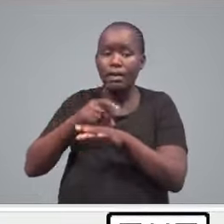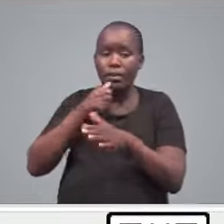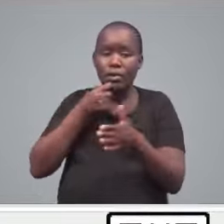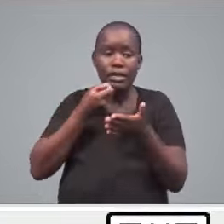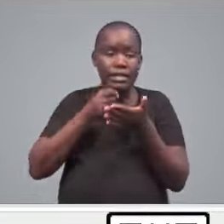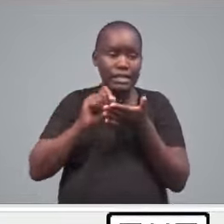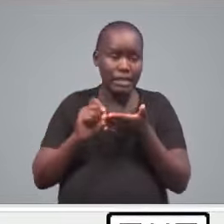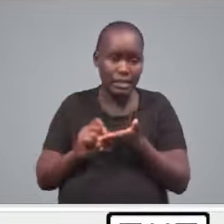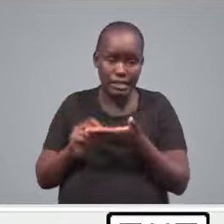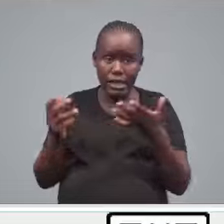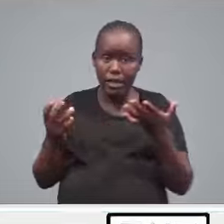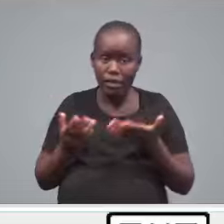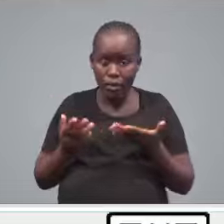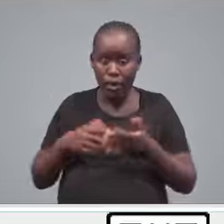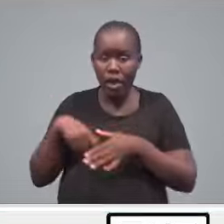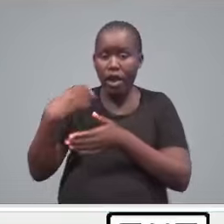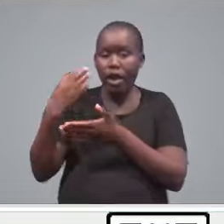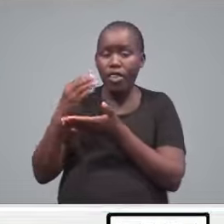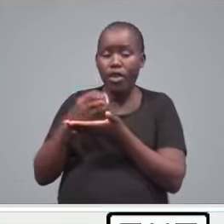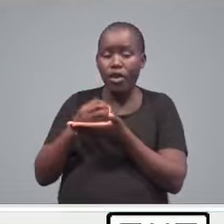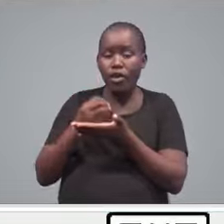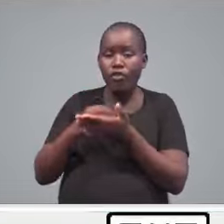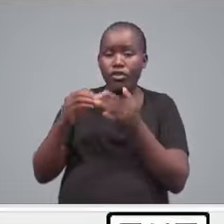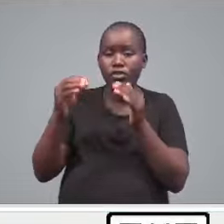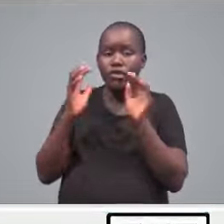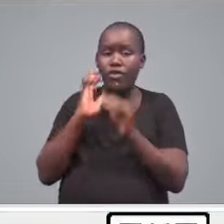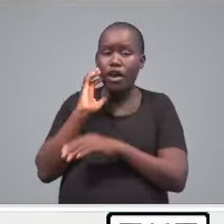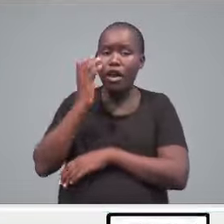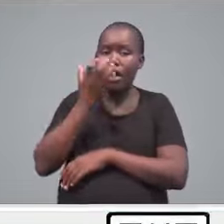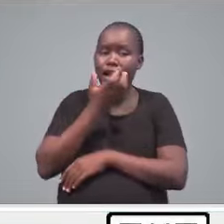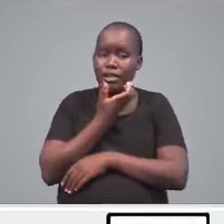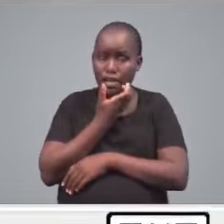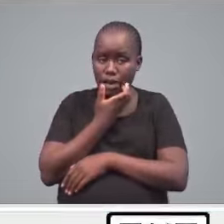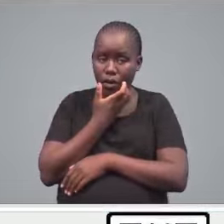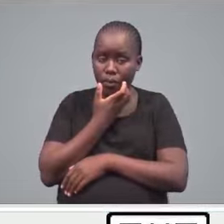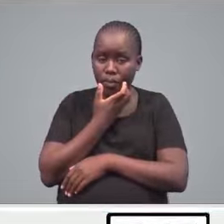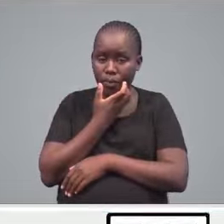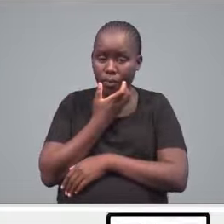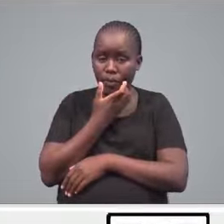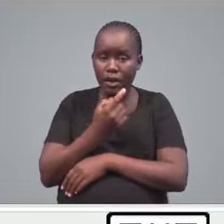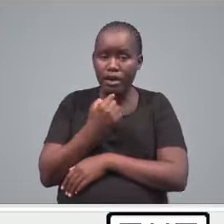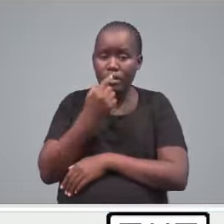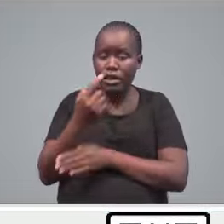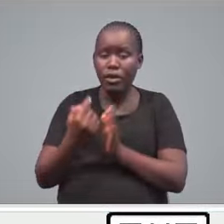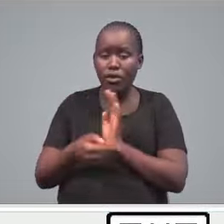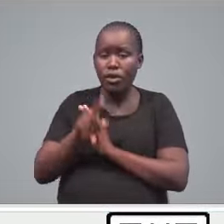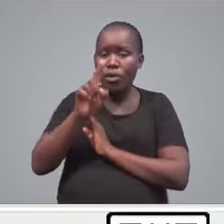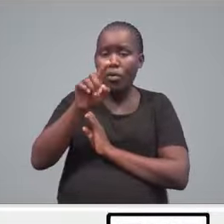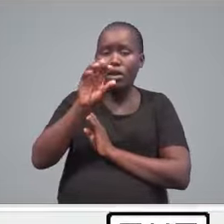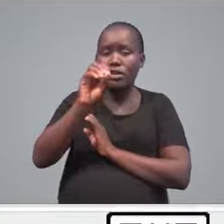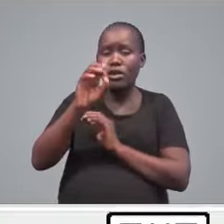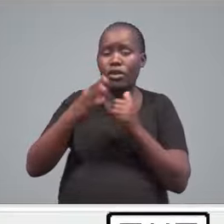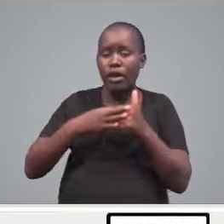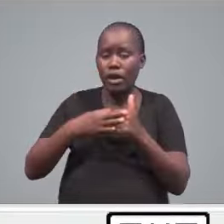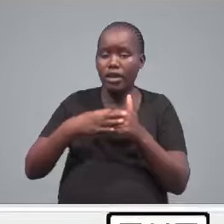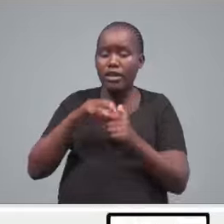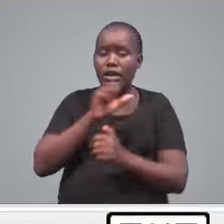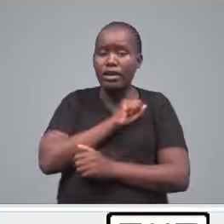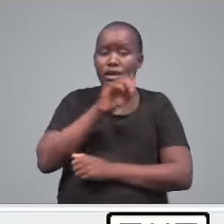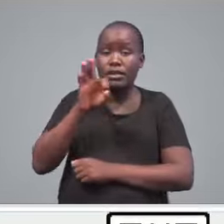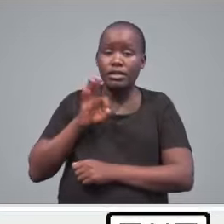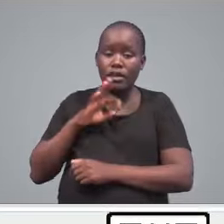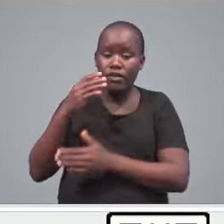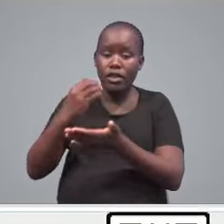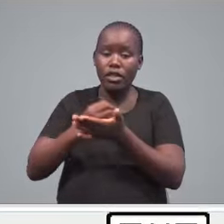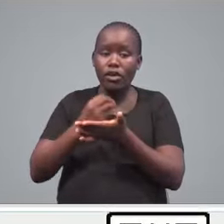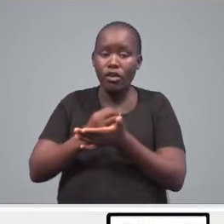at the office of the Deputy President Patrick Mwangi, directing 108 staffers at the office